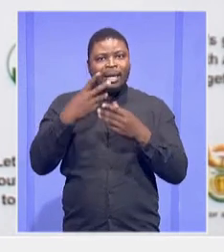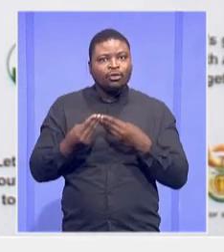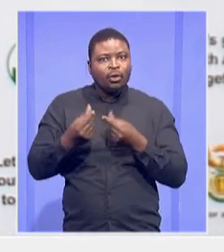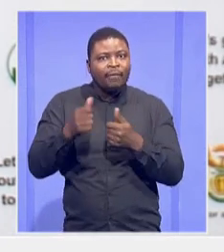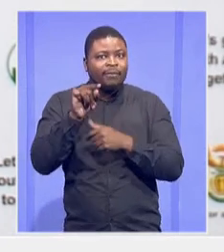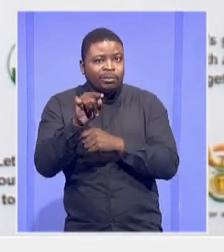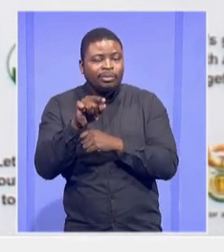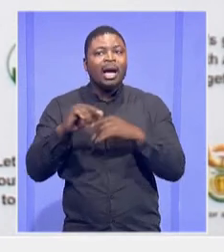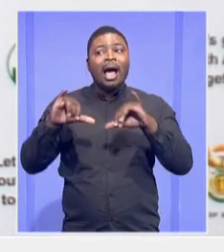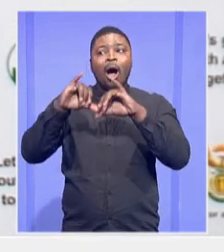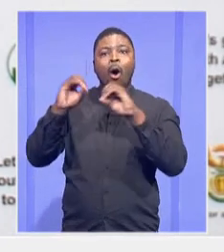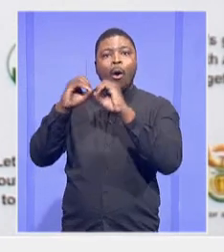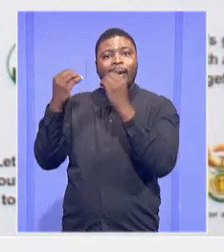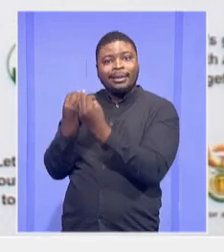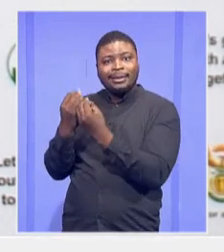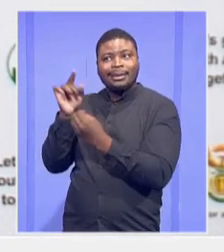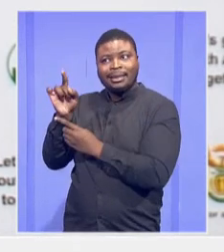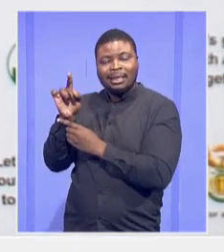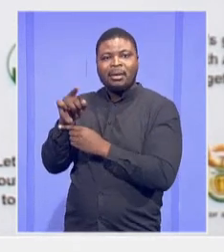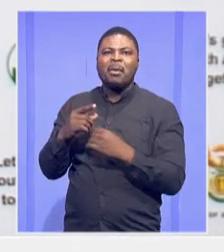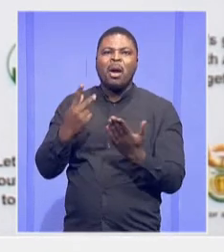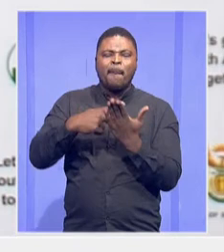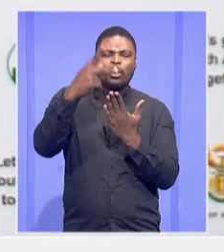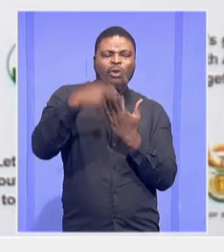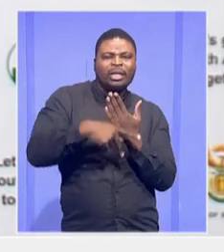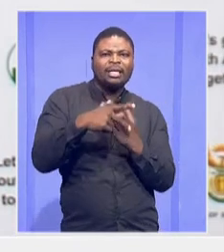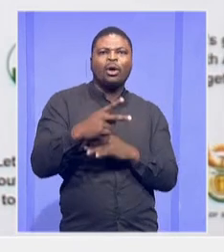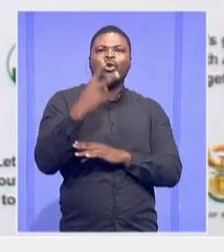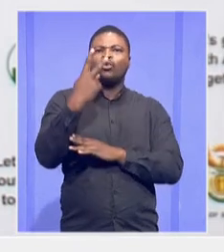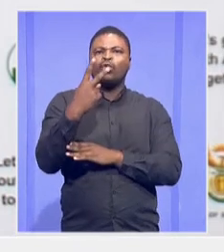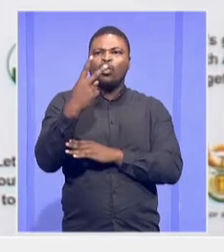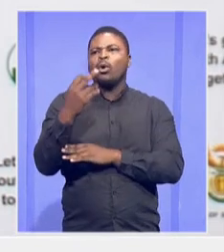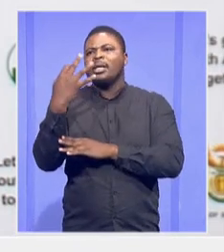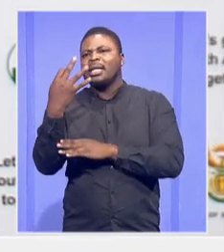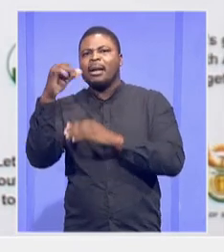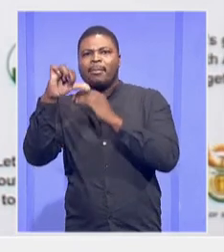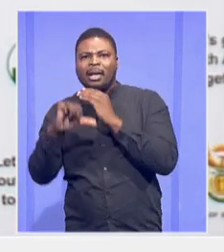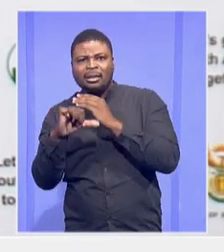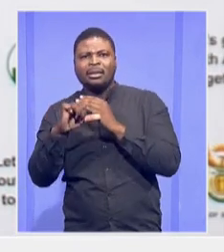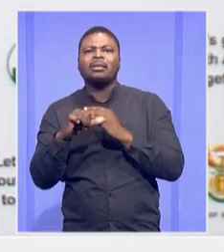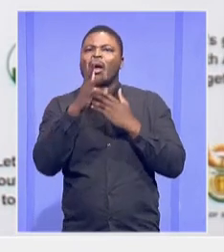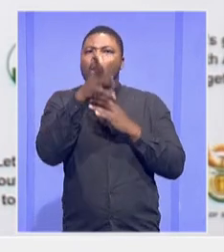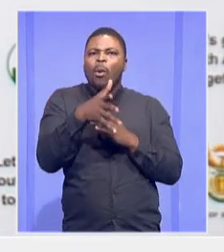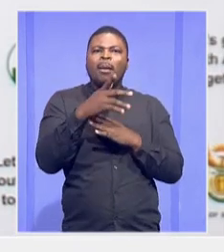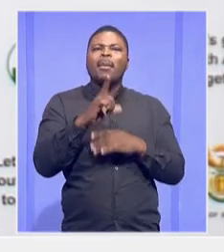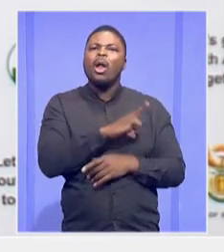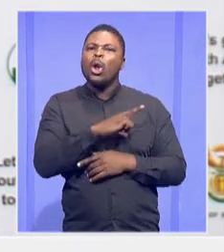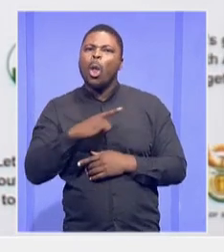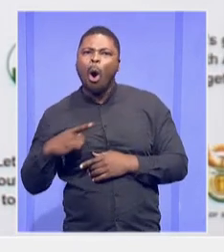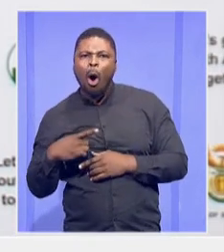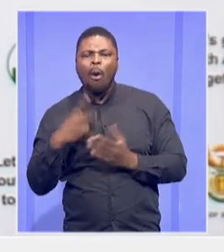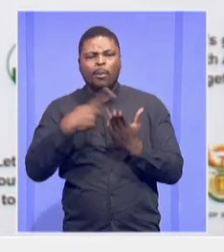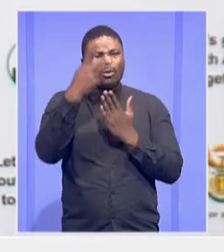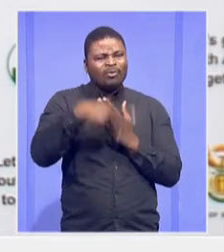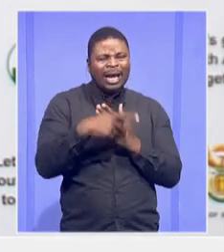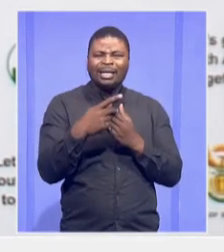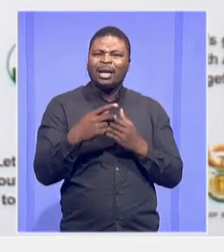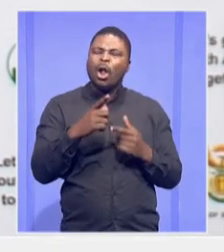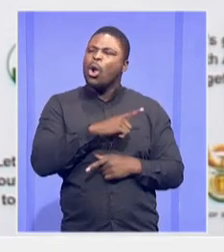two to three months, at the most six months, would take up to three years to complete.